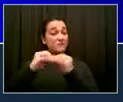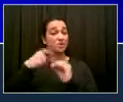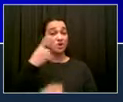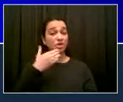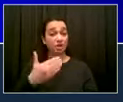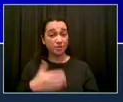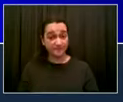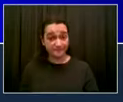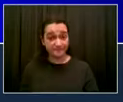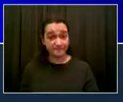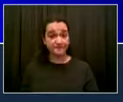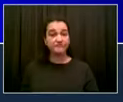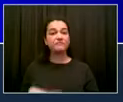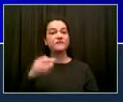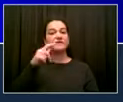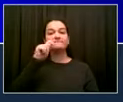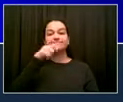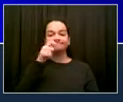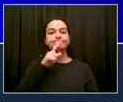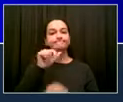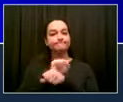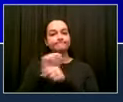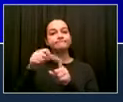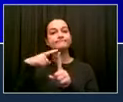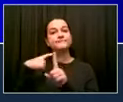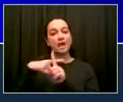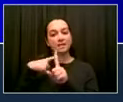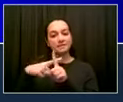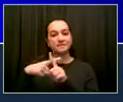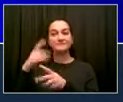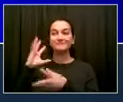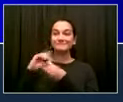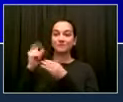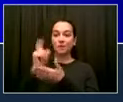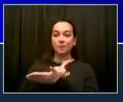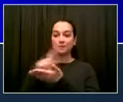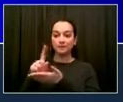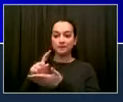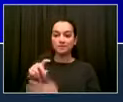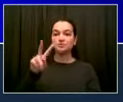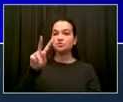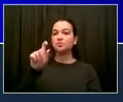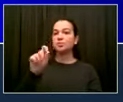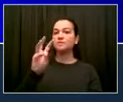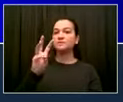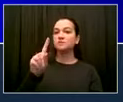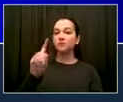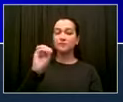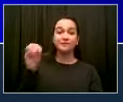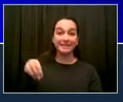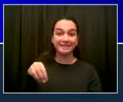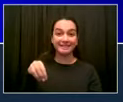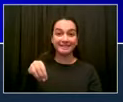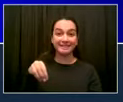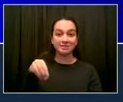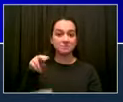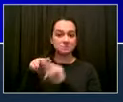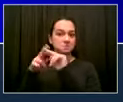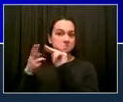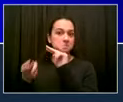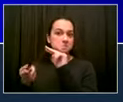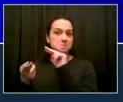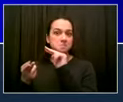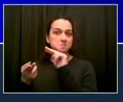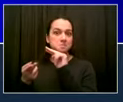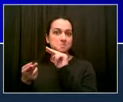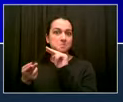citywide positive for COVID-19. Today's report, 2.61%, again, way below threshold and